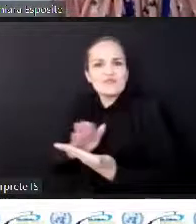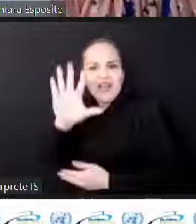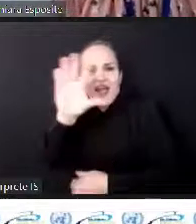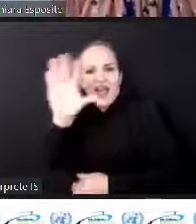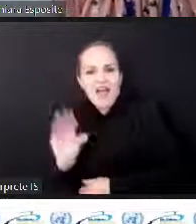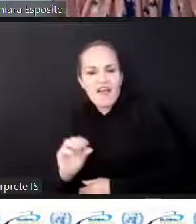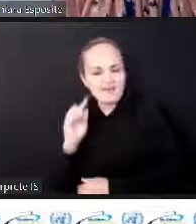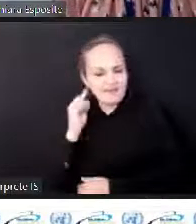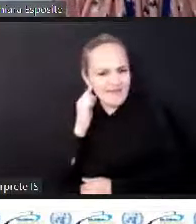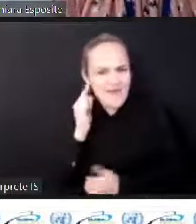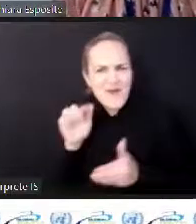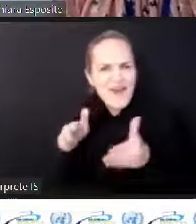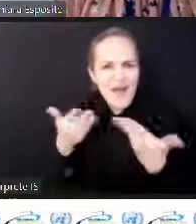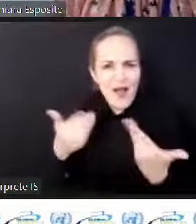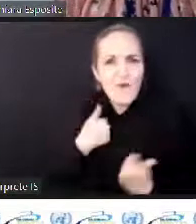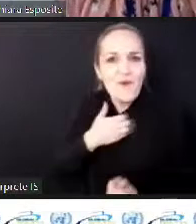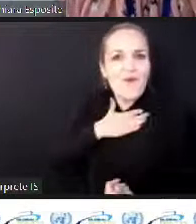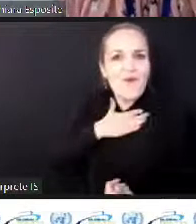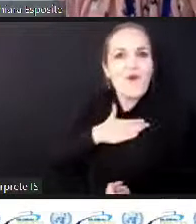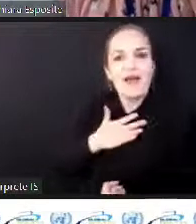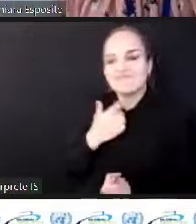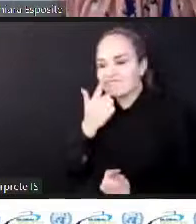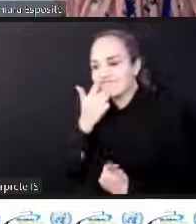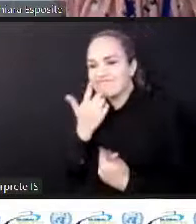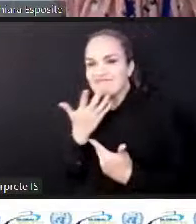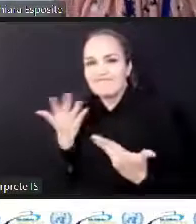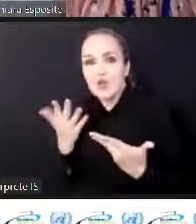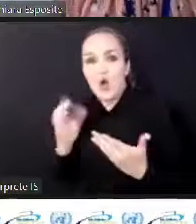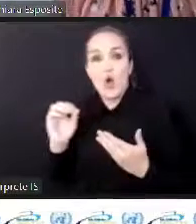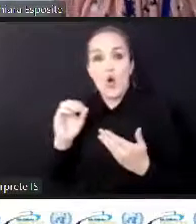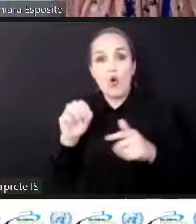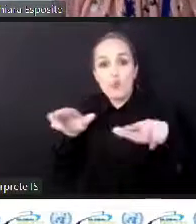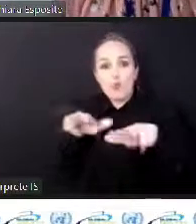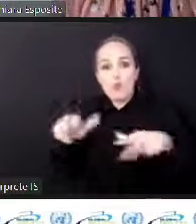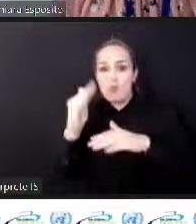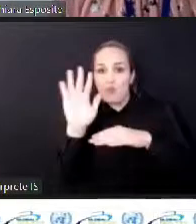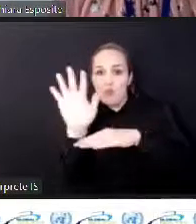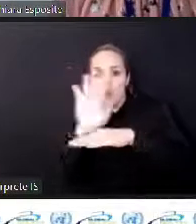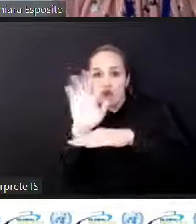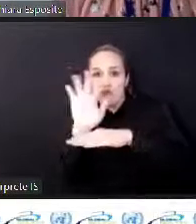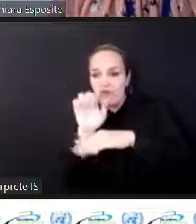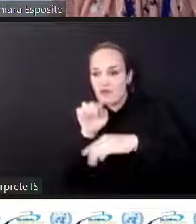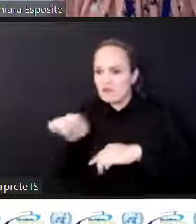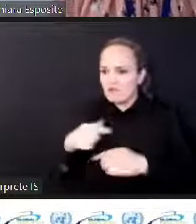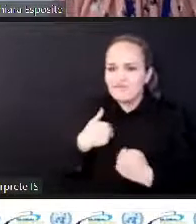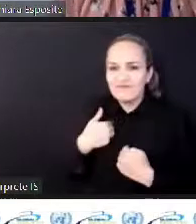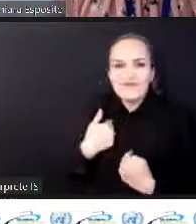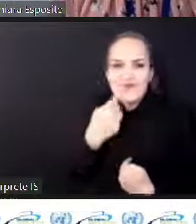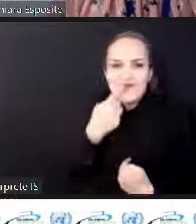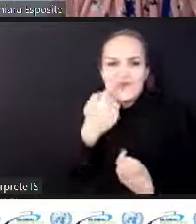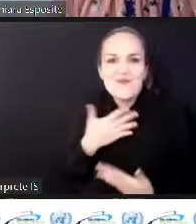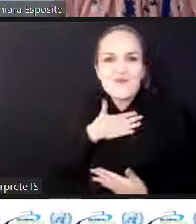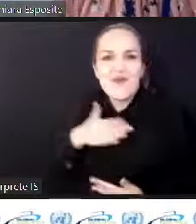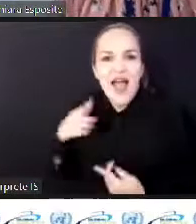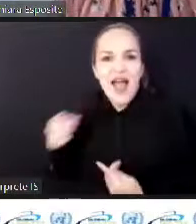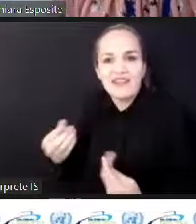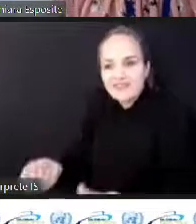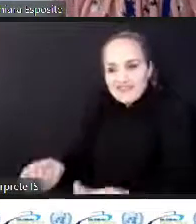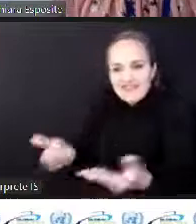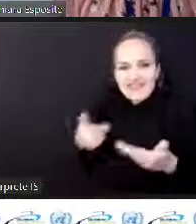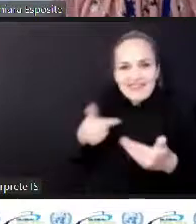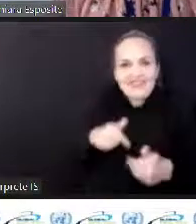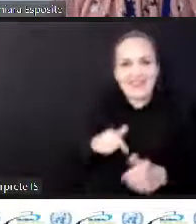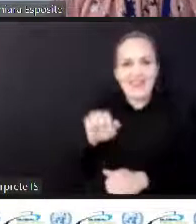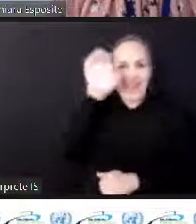sector because of the corona pandemic. So we need to keep that in mind that we need to bring together the funds with the